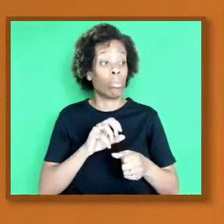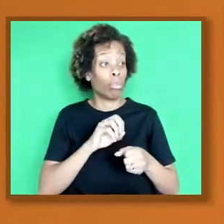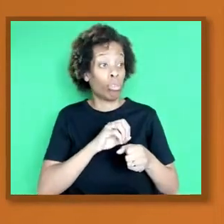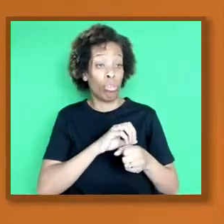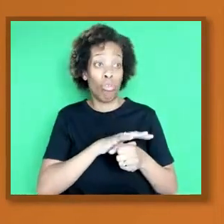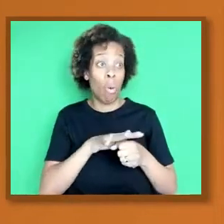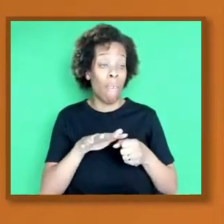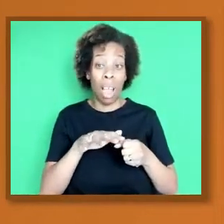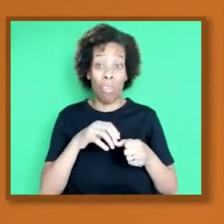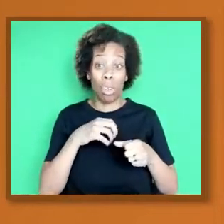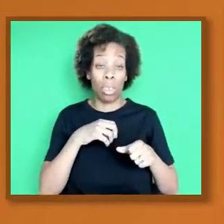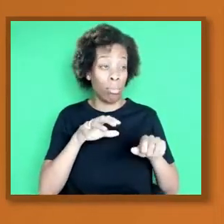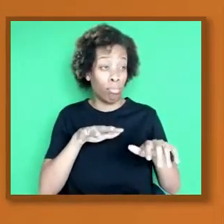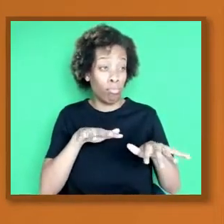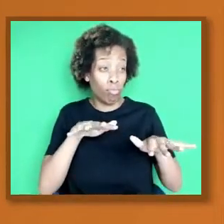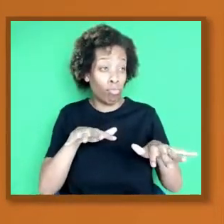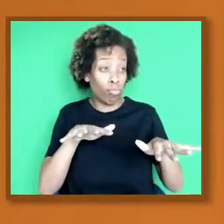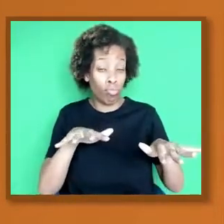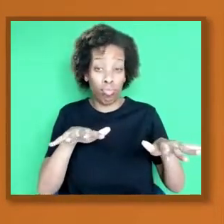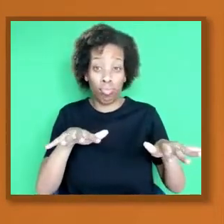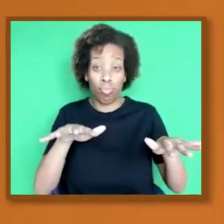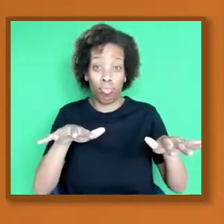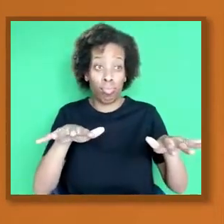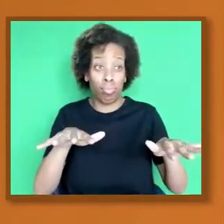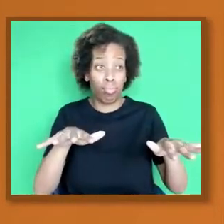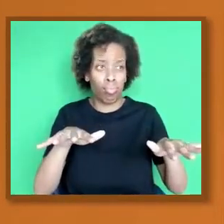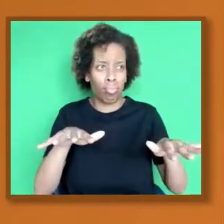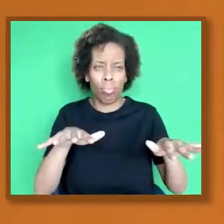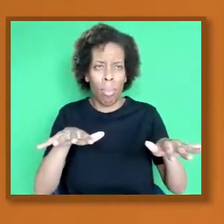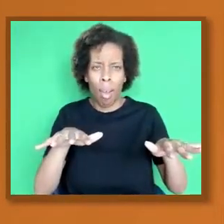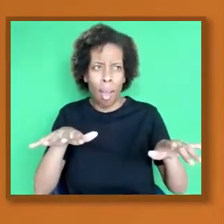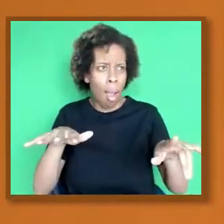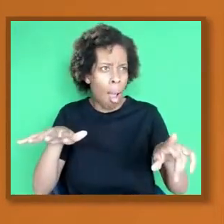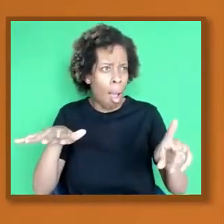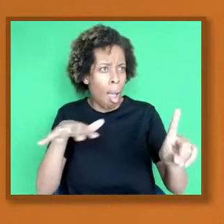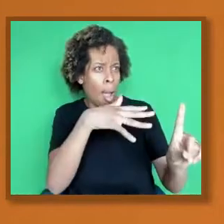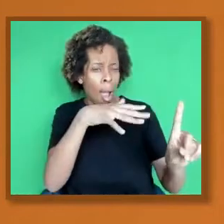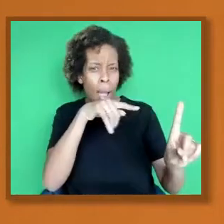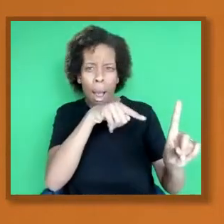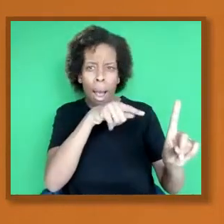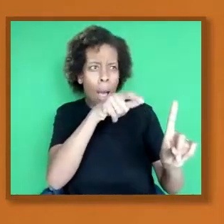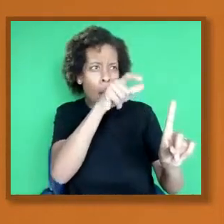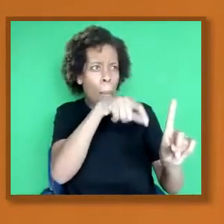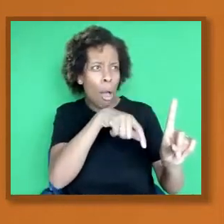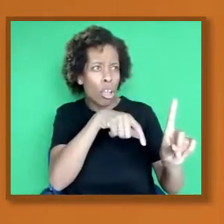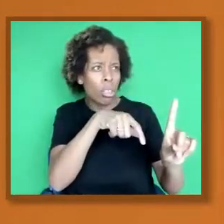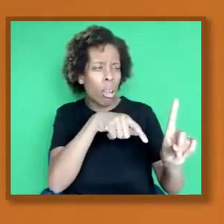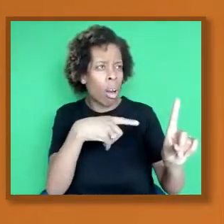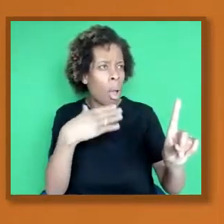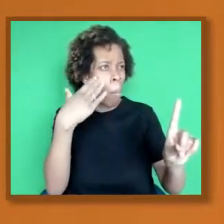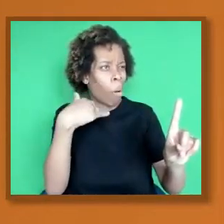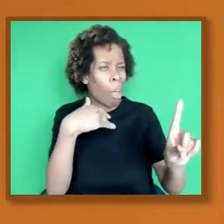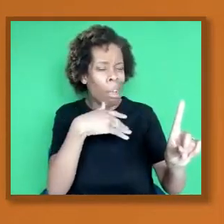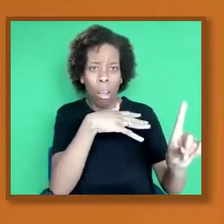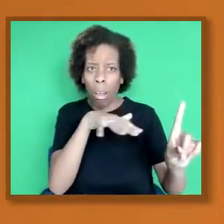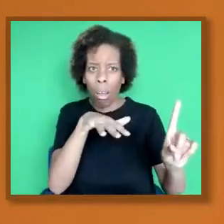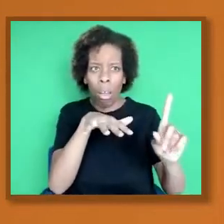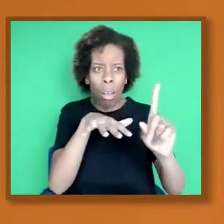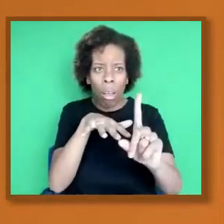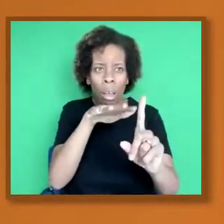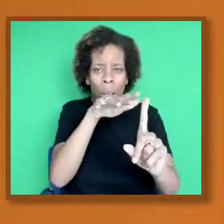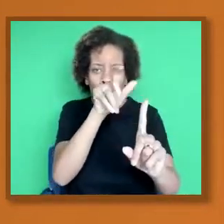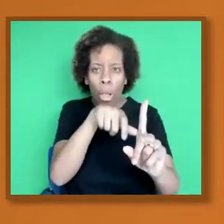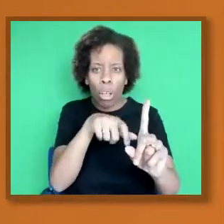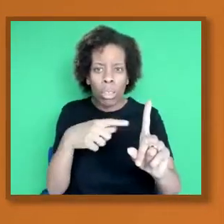air and it sees a Black person, an Indian person, a white person, it says, oh, let me go to the Black person because